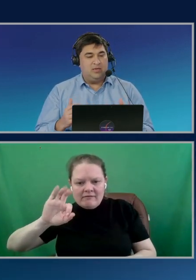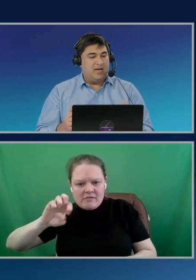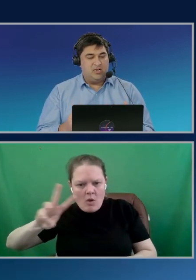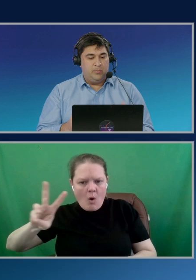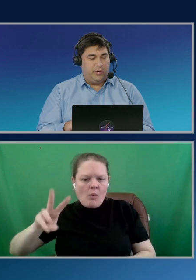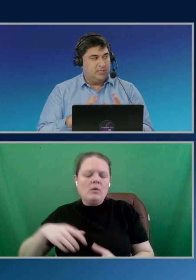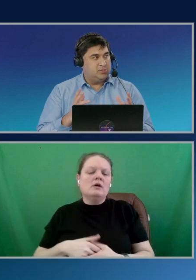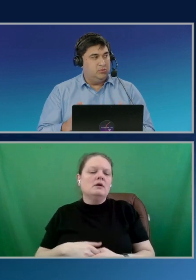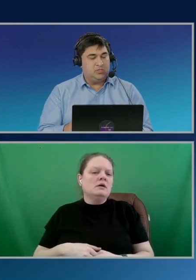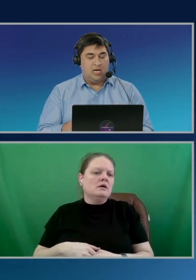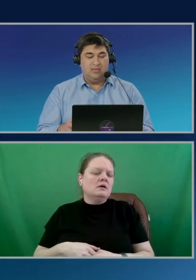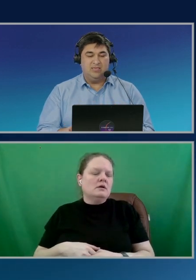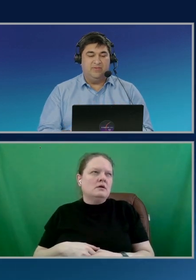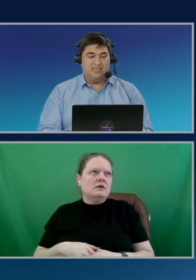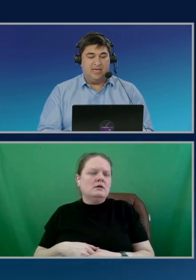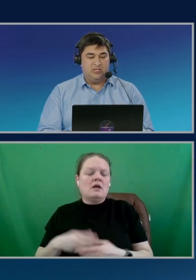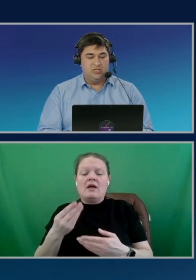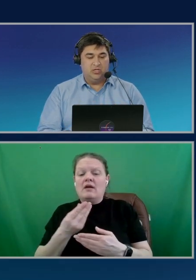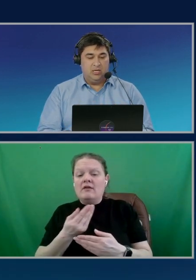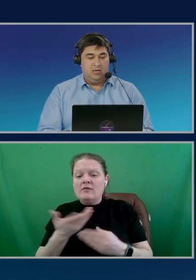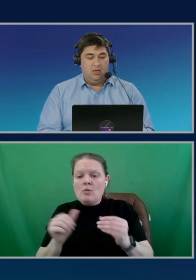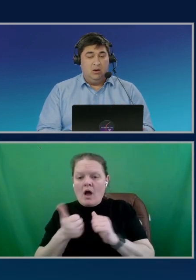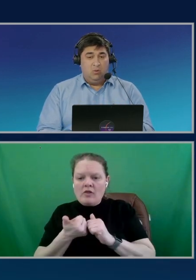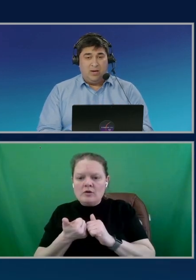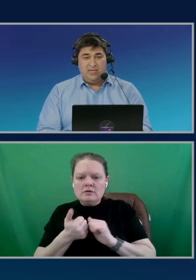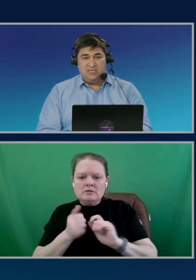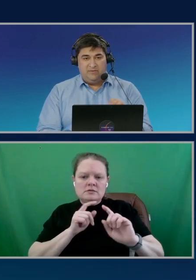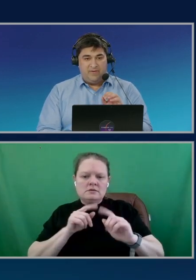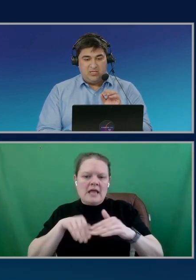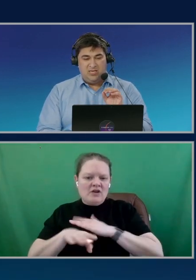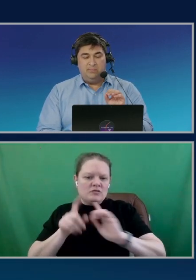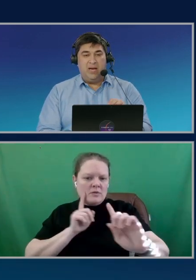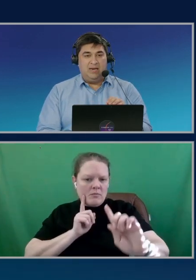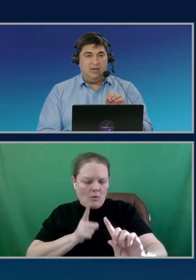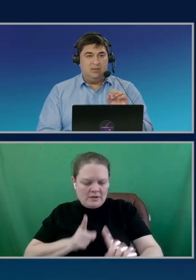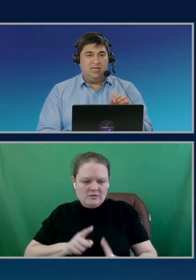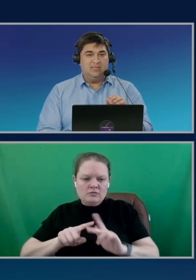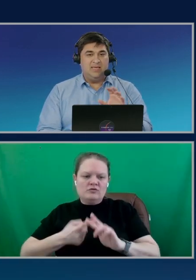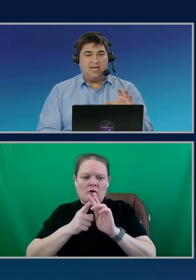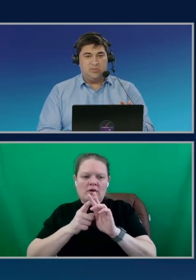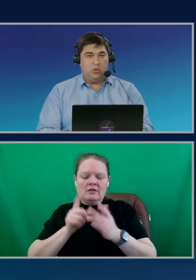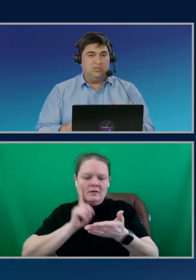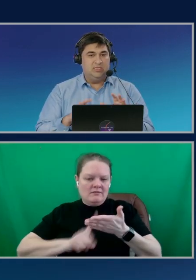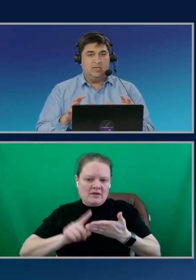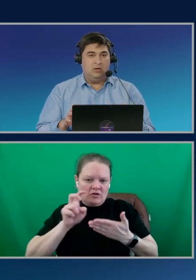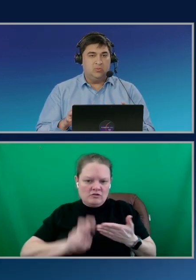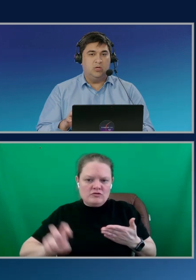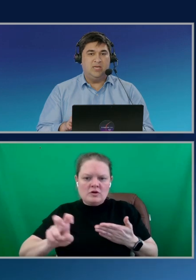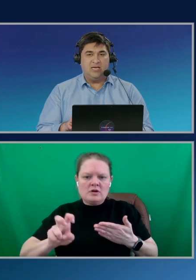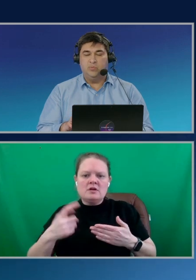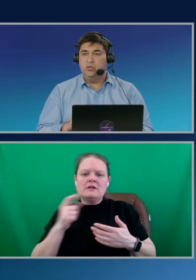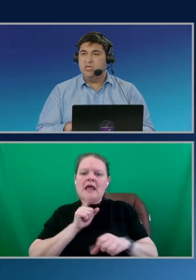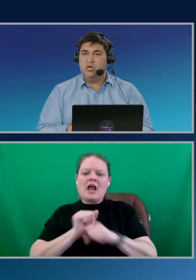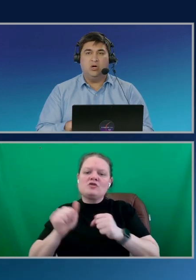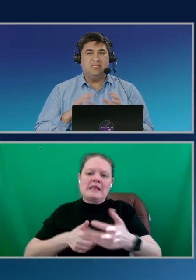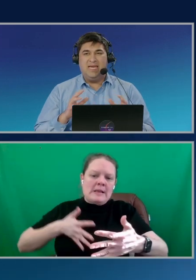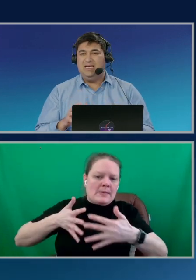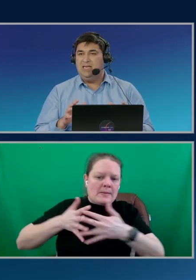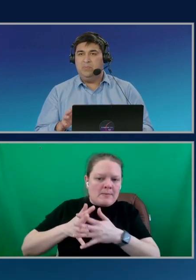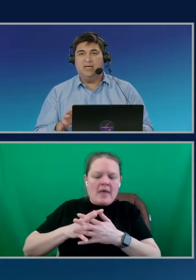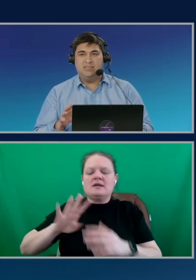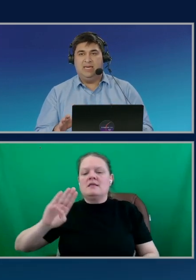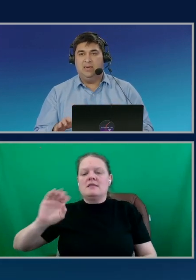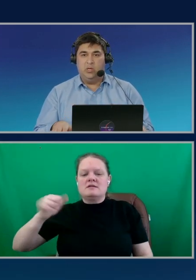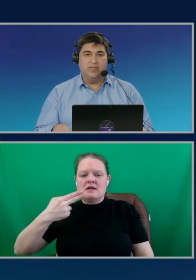a few other entry points to start this investigation journey. One is that we've actually embedded these dashboards, these Cloudsward dashboards across